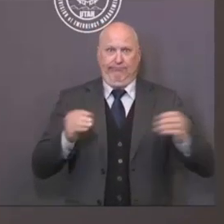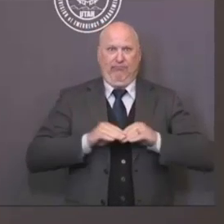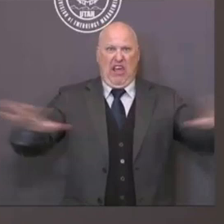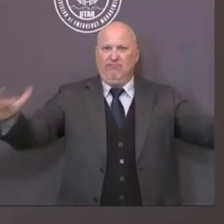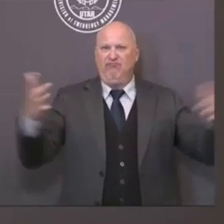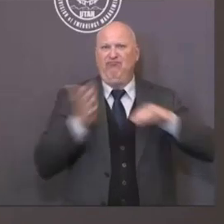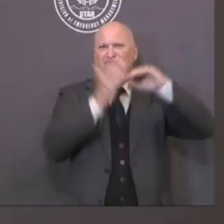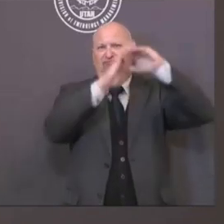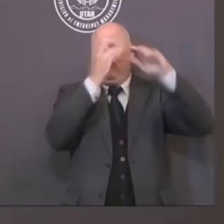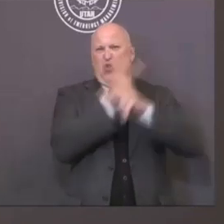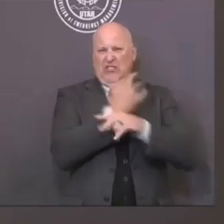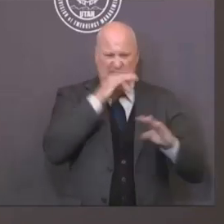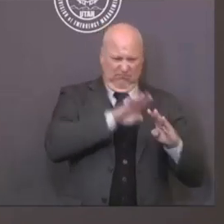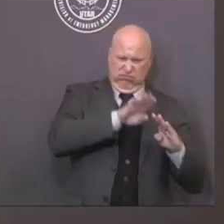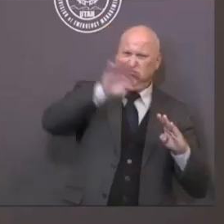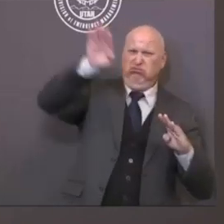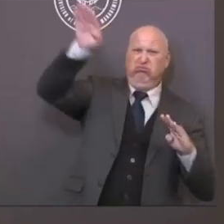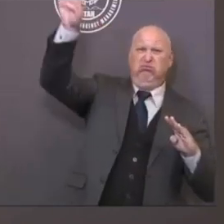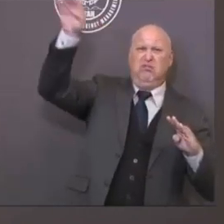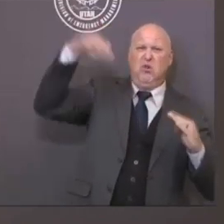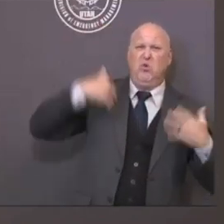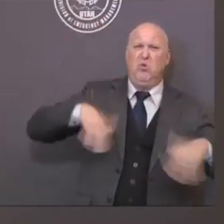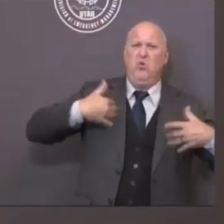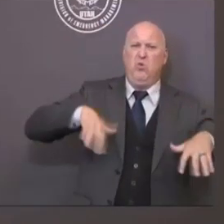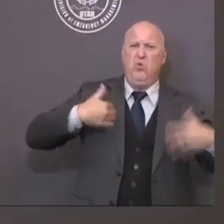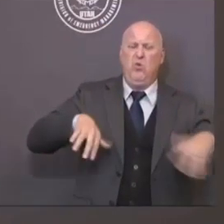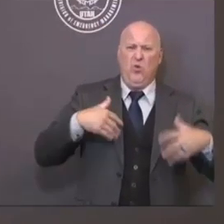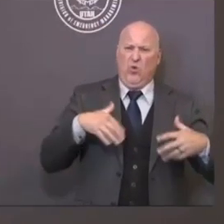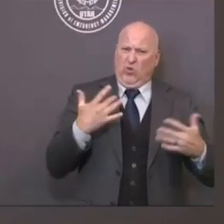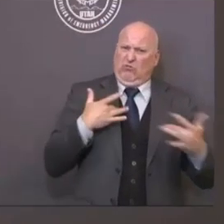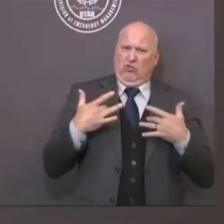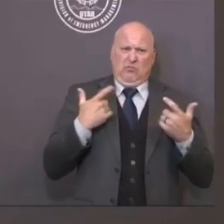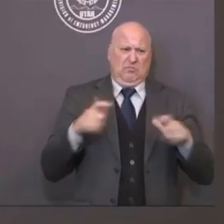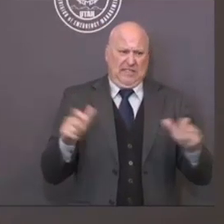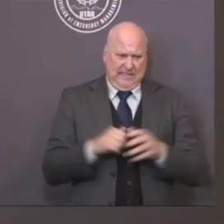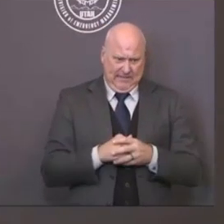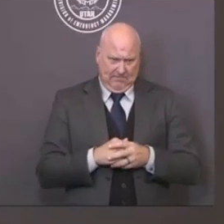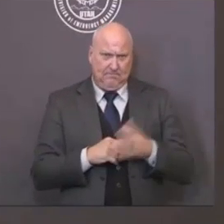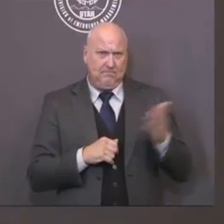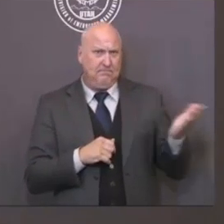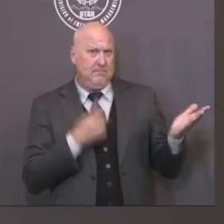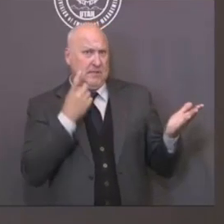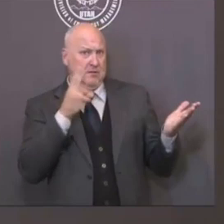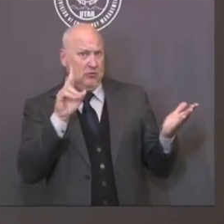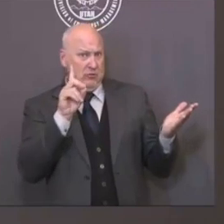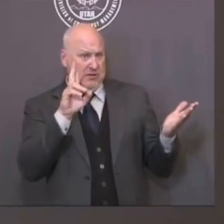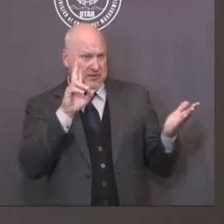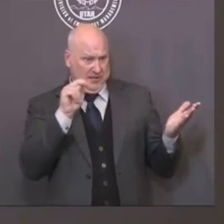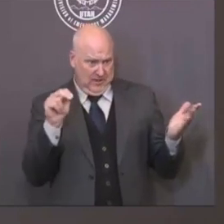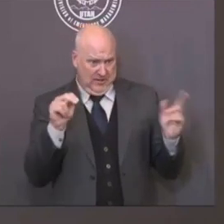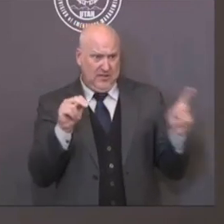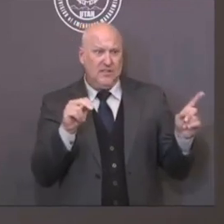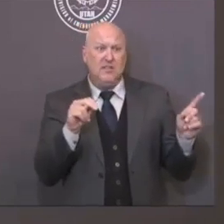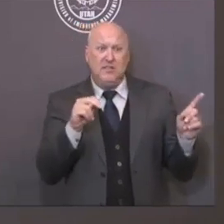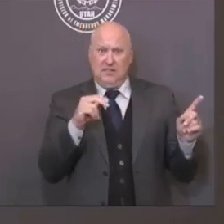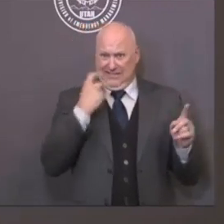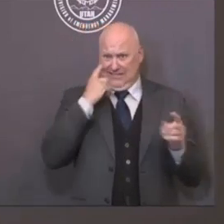Dr. Dunn announced 585 new cases. Yesterday it was 576.